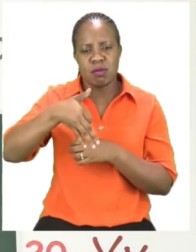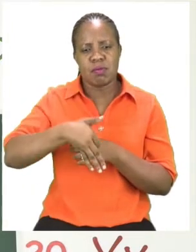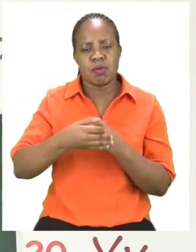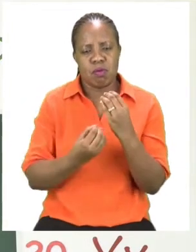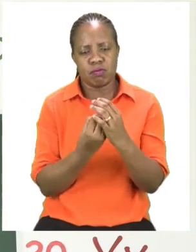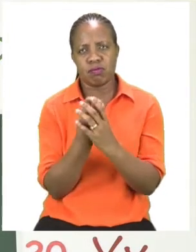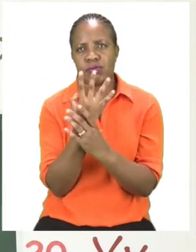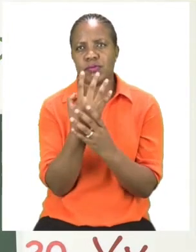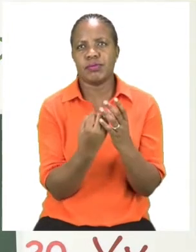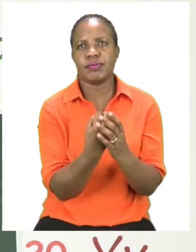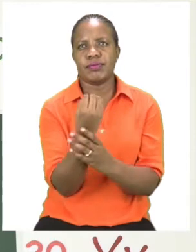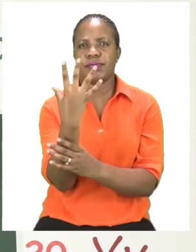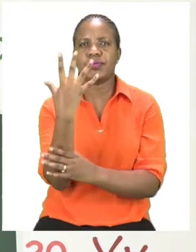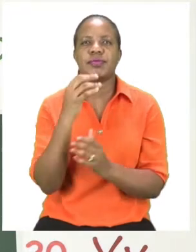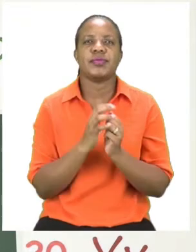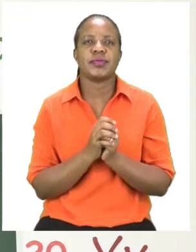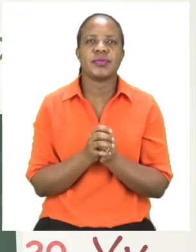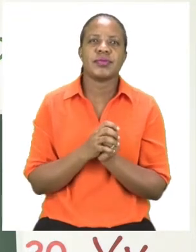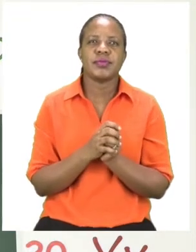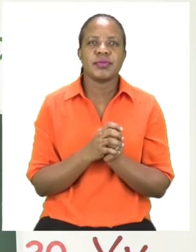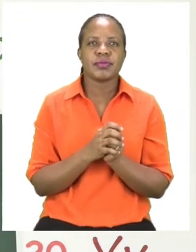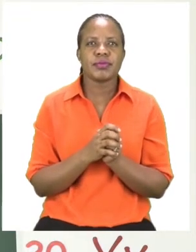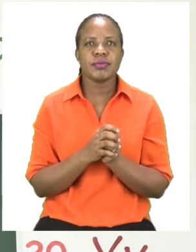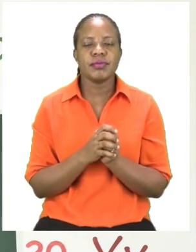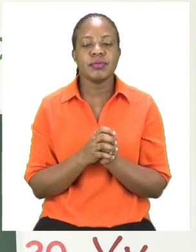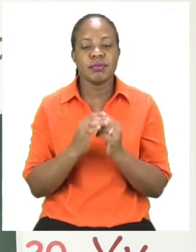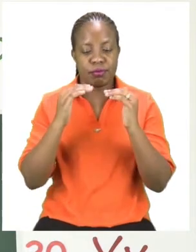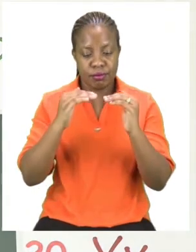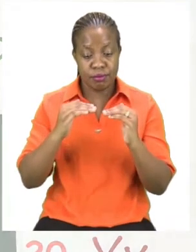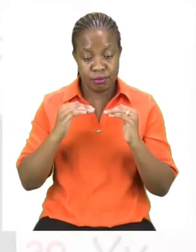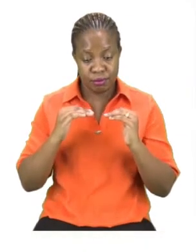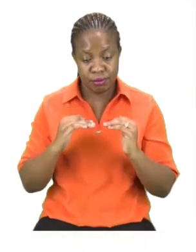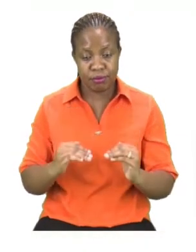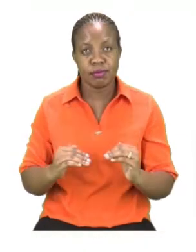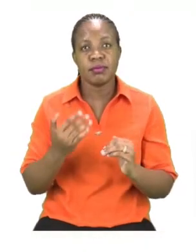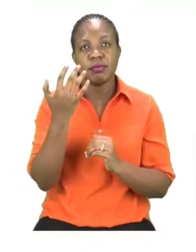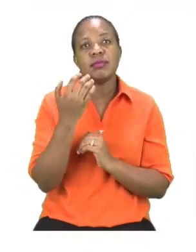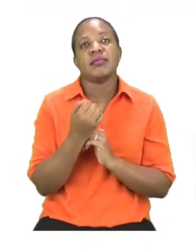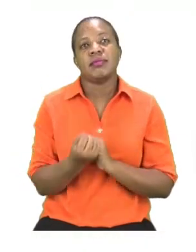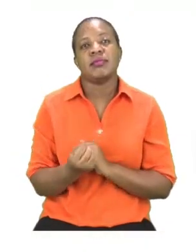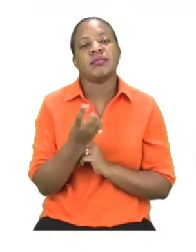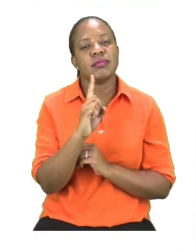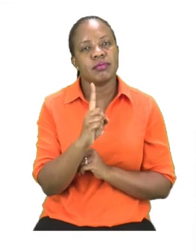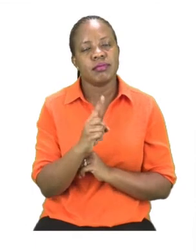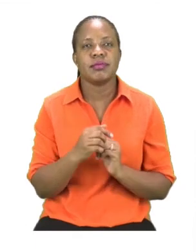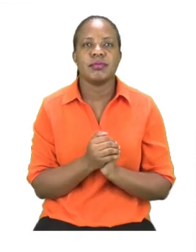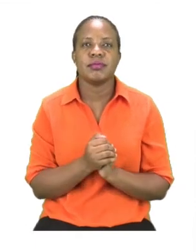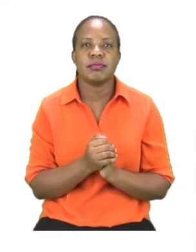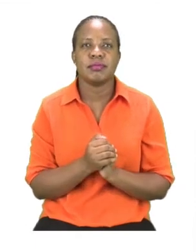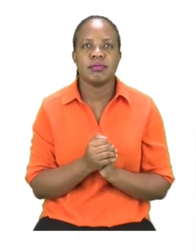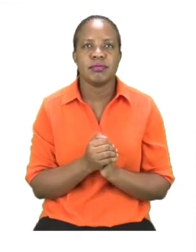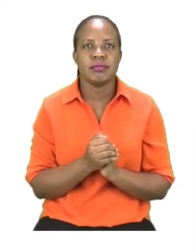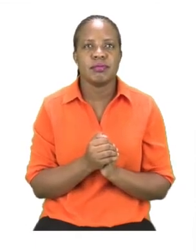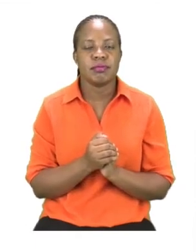Let's take a look now at the bottom of this exercise. Now the bottom is asking